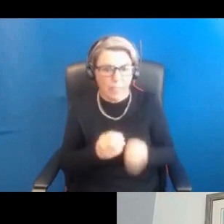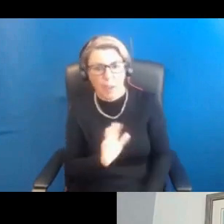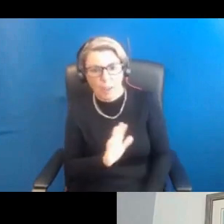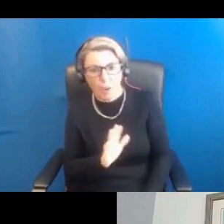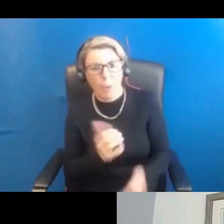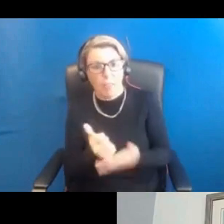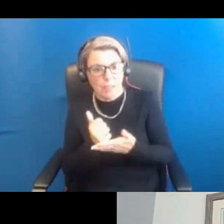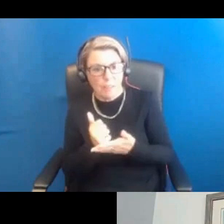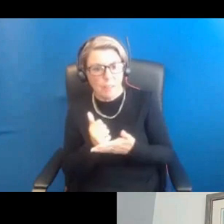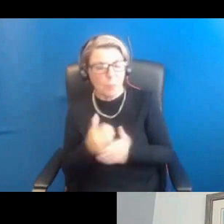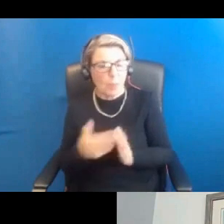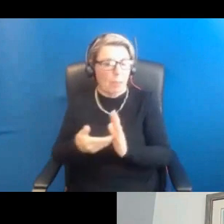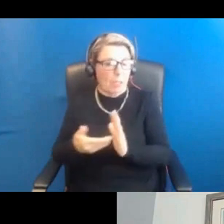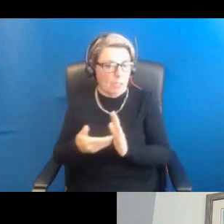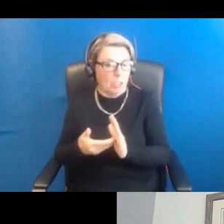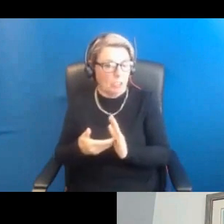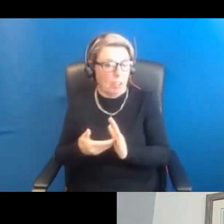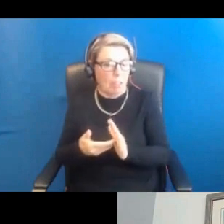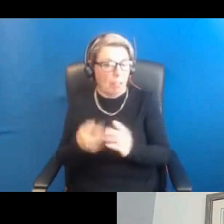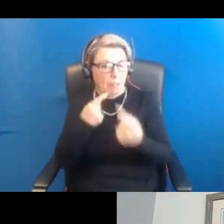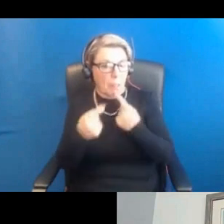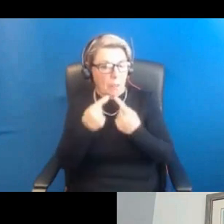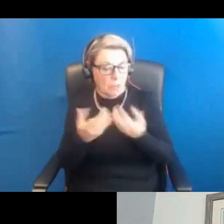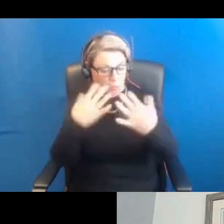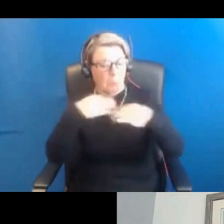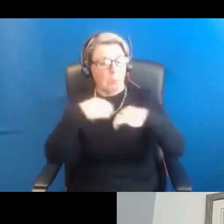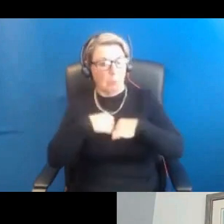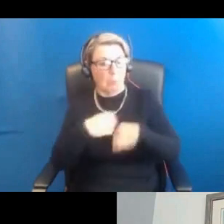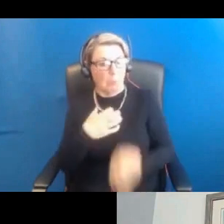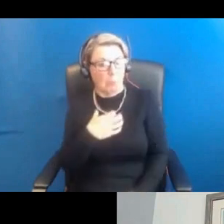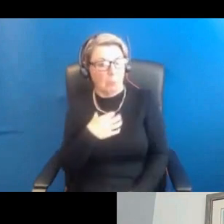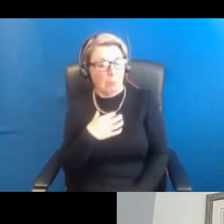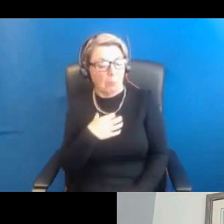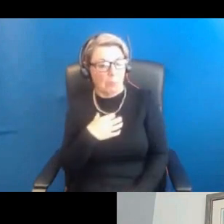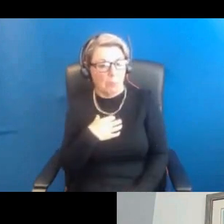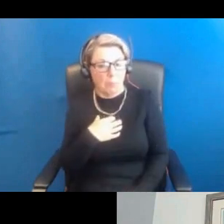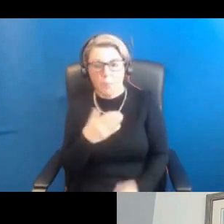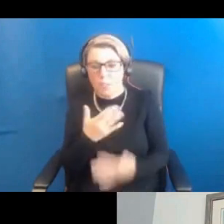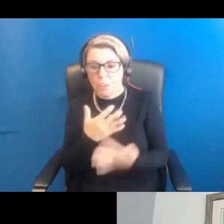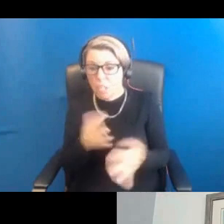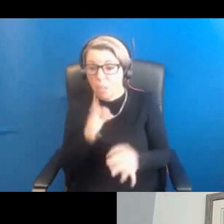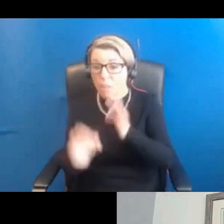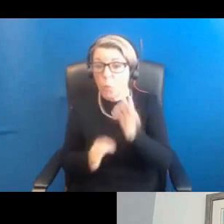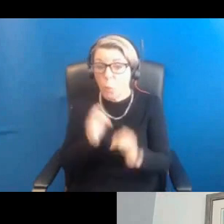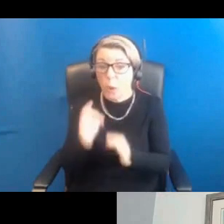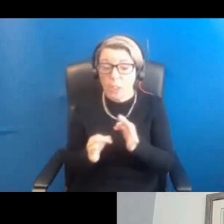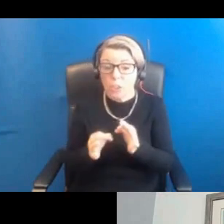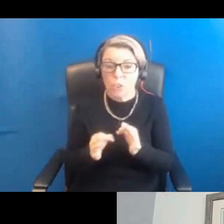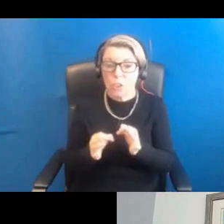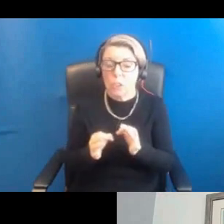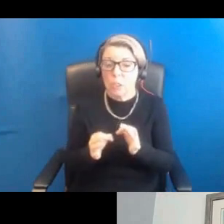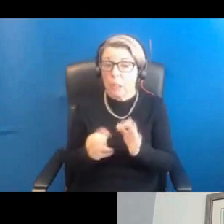additional amplification. Professor Duncan, there are quite a lot of questions coming up around weight.